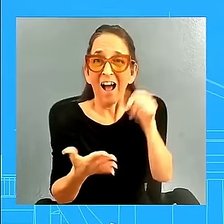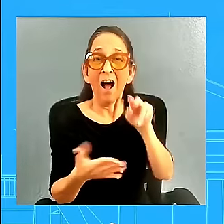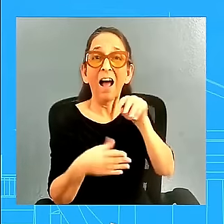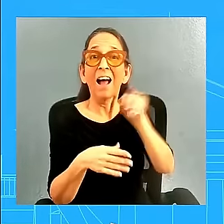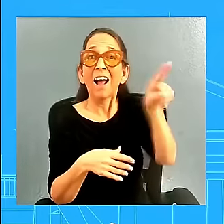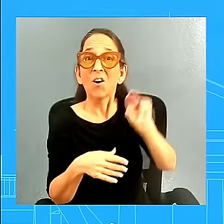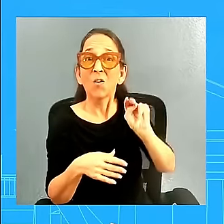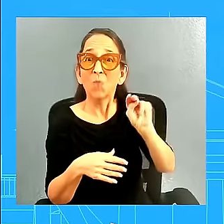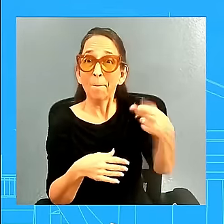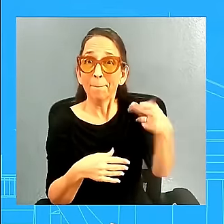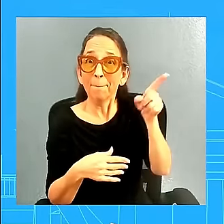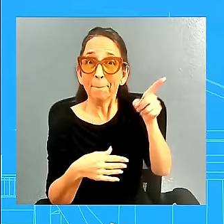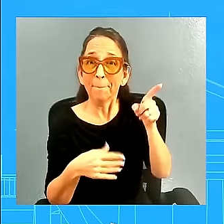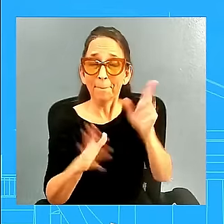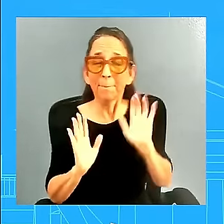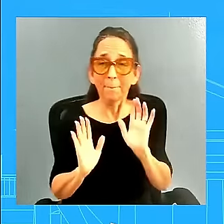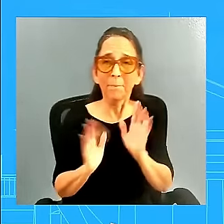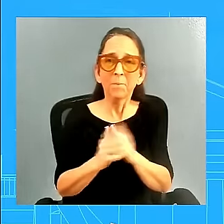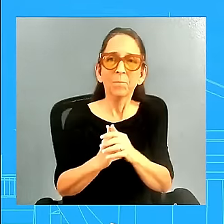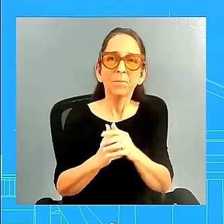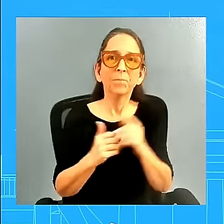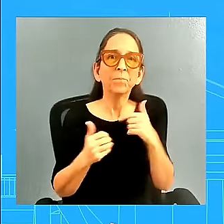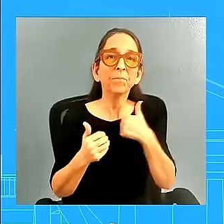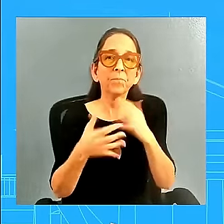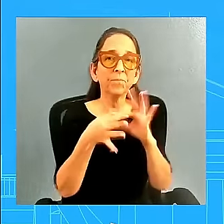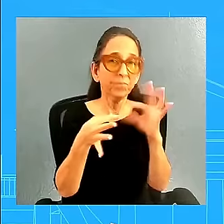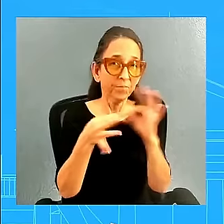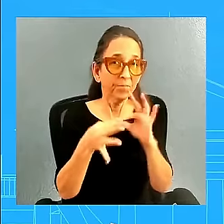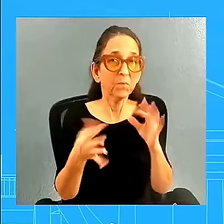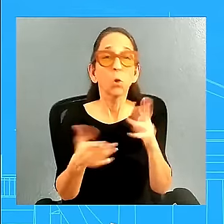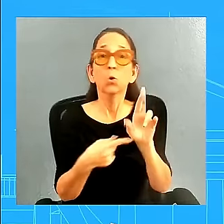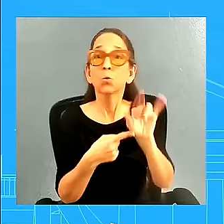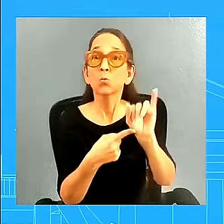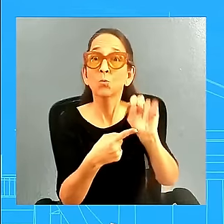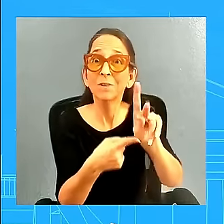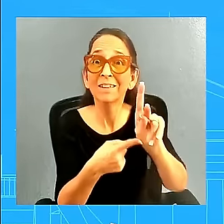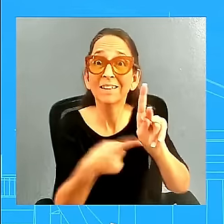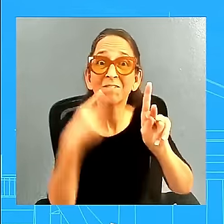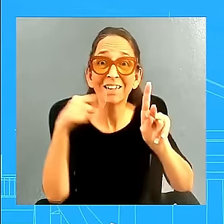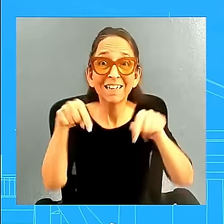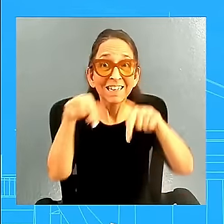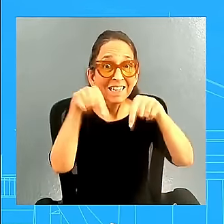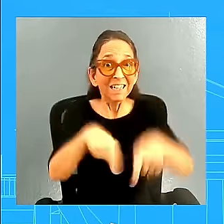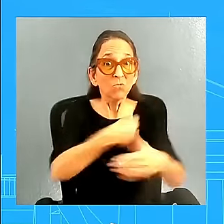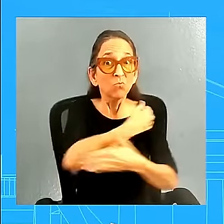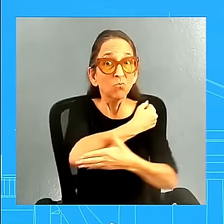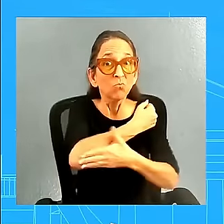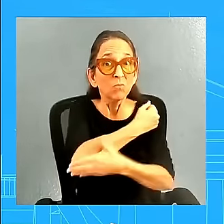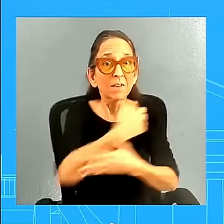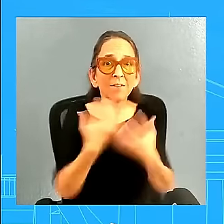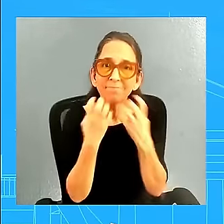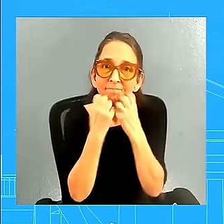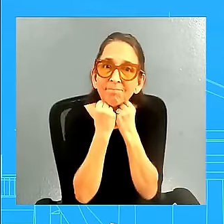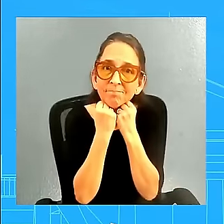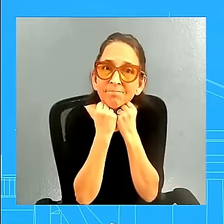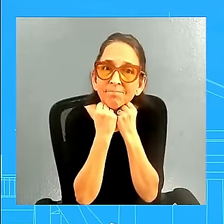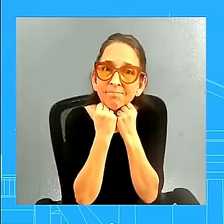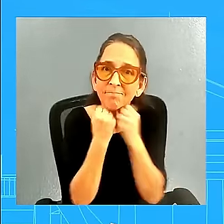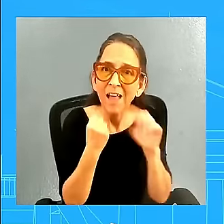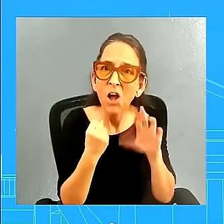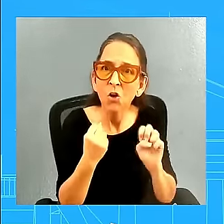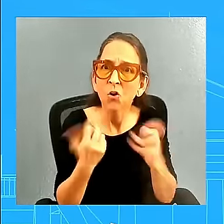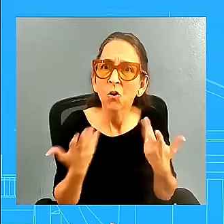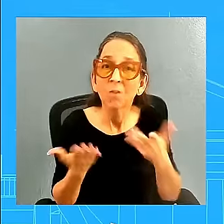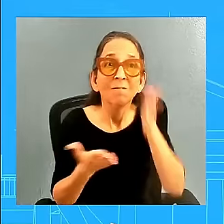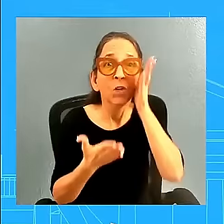country. Uh, and this is somebody who cares clearly, very deeply about the future of this country. And so I'm not